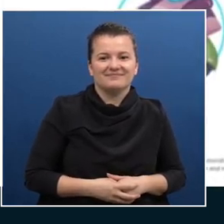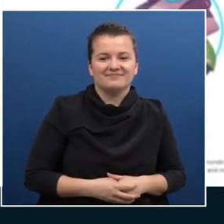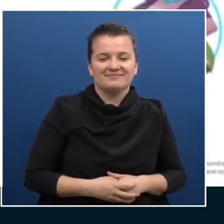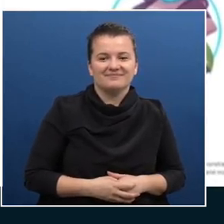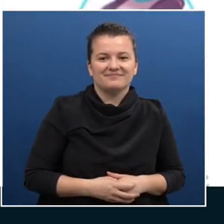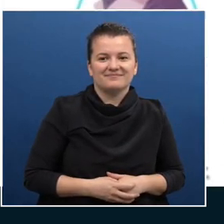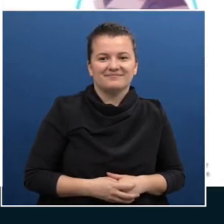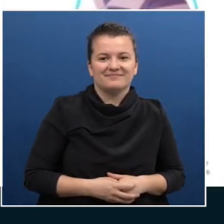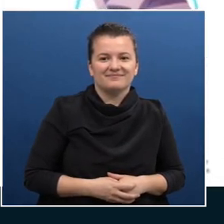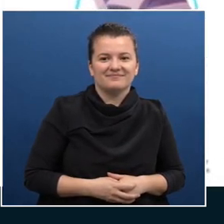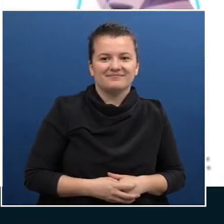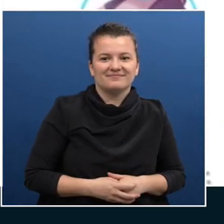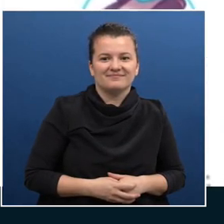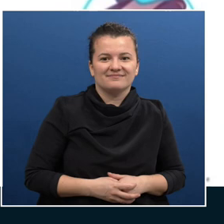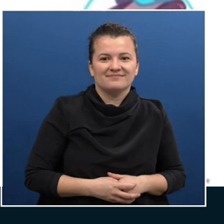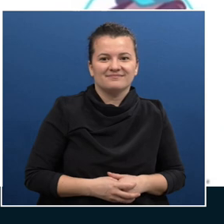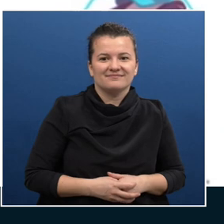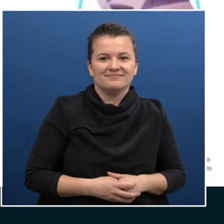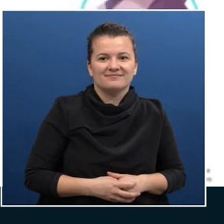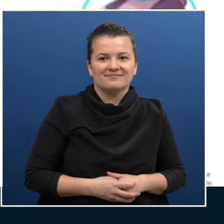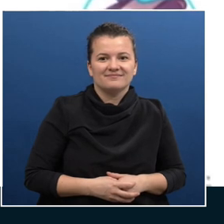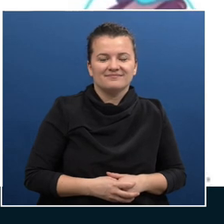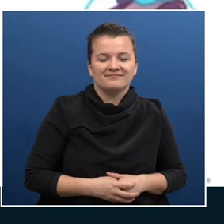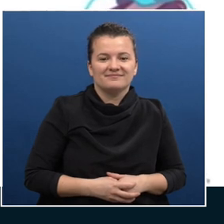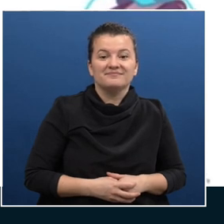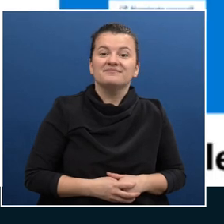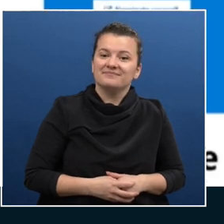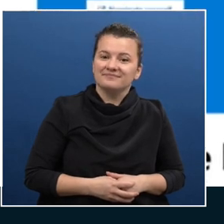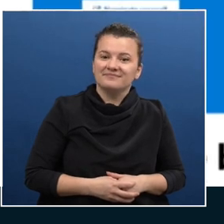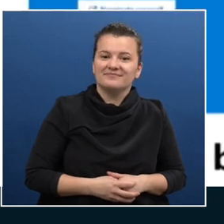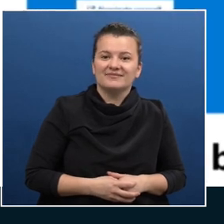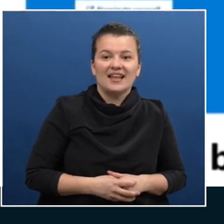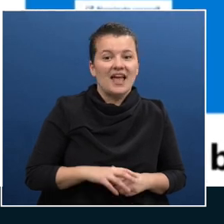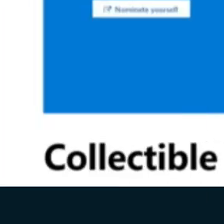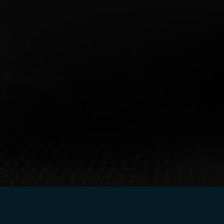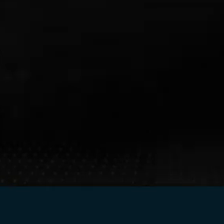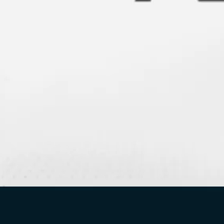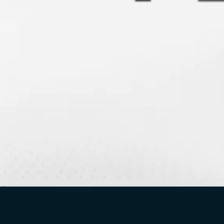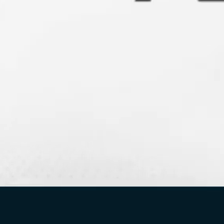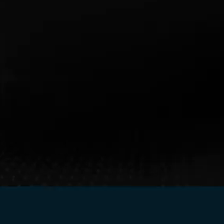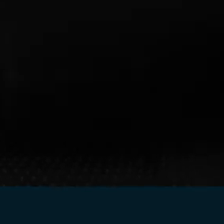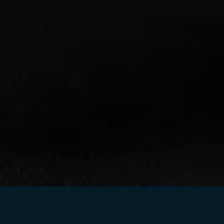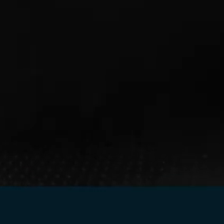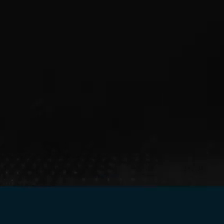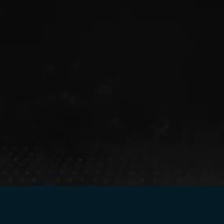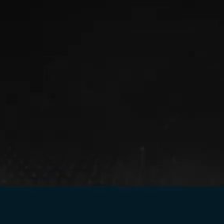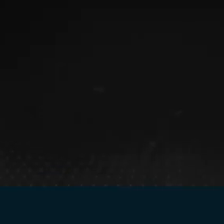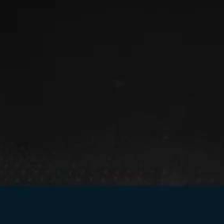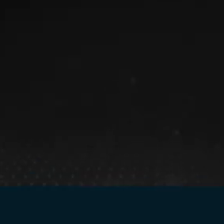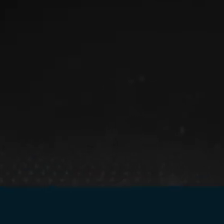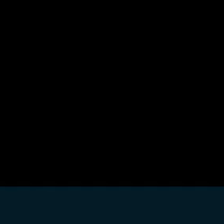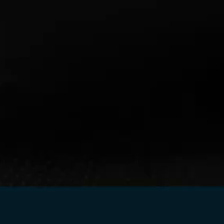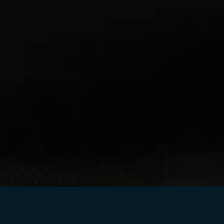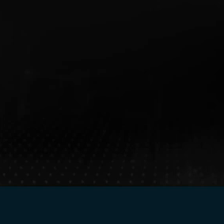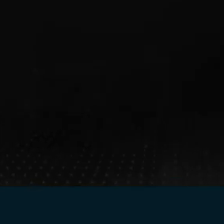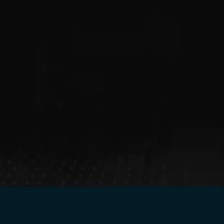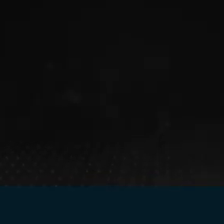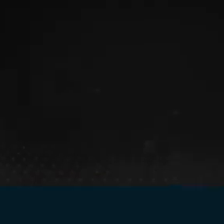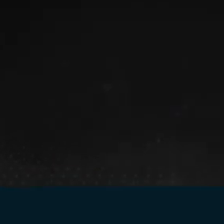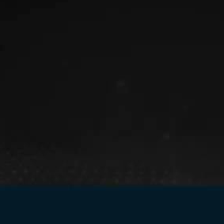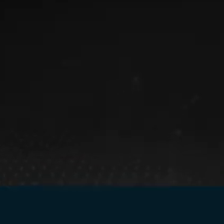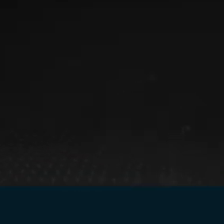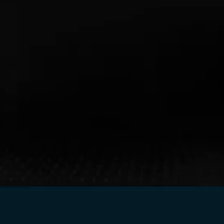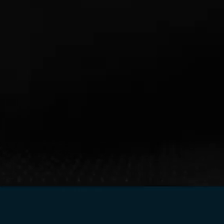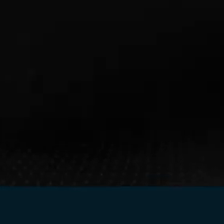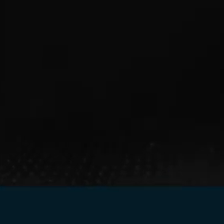Well, let's move on to the second session then. Yeah, look, I'm not sure. I'm seeing the videos running. So,